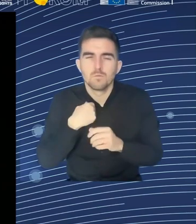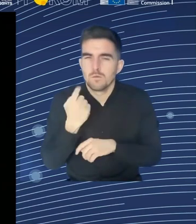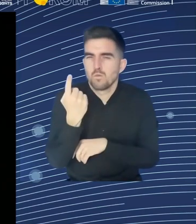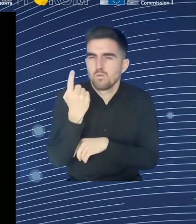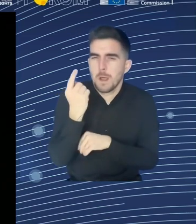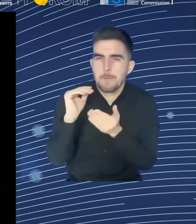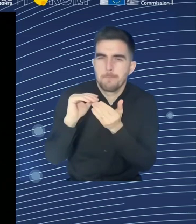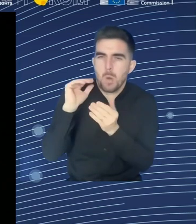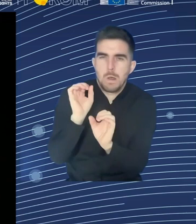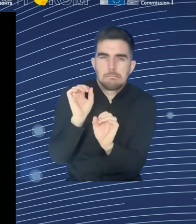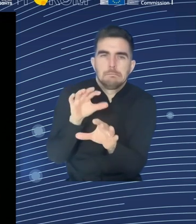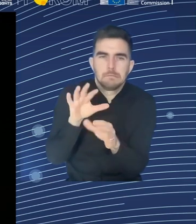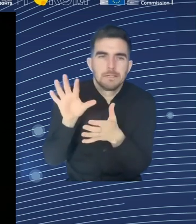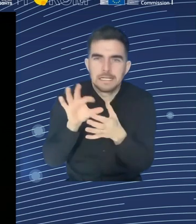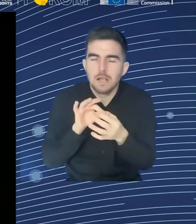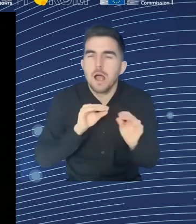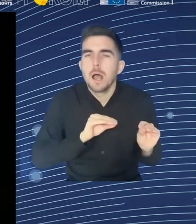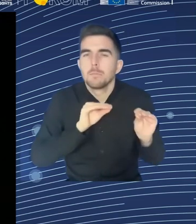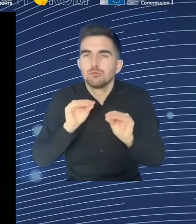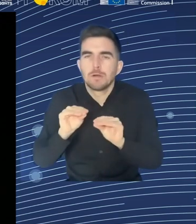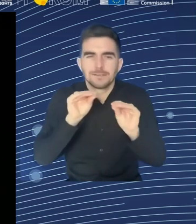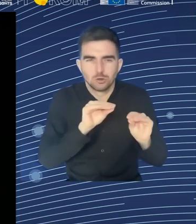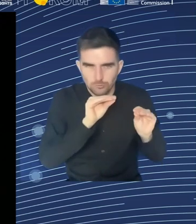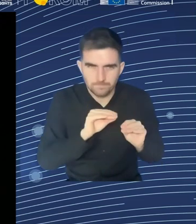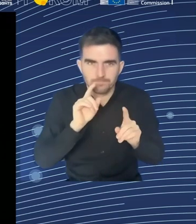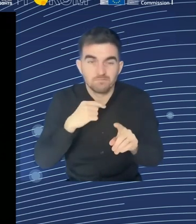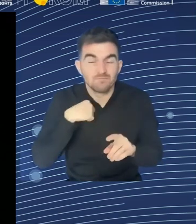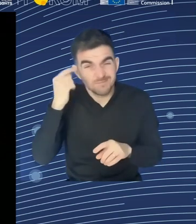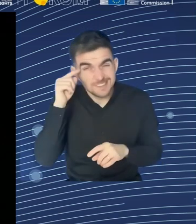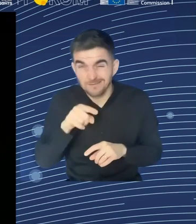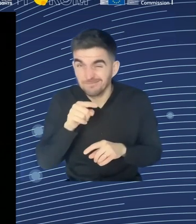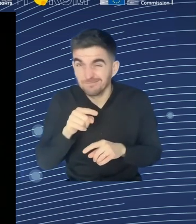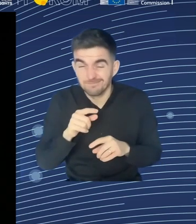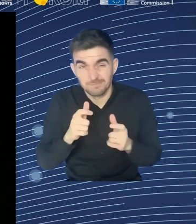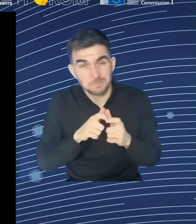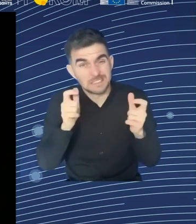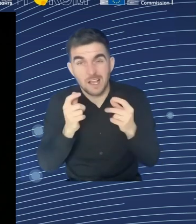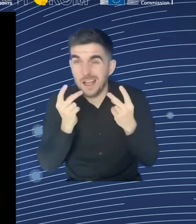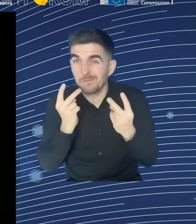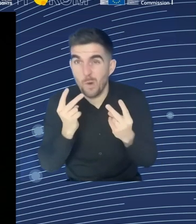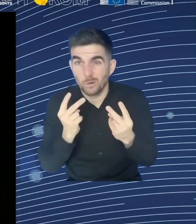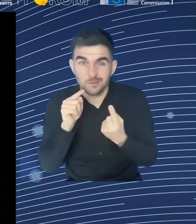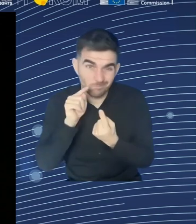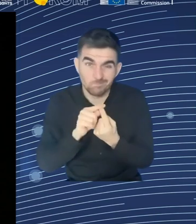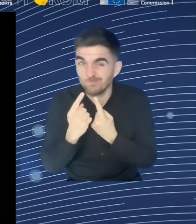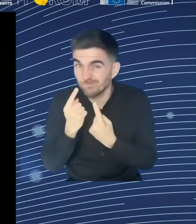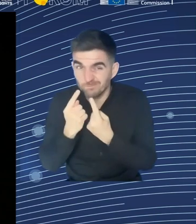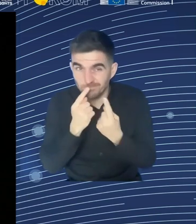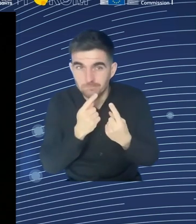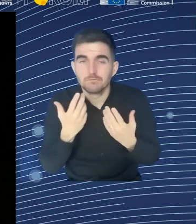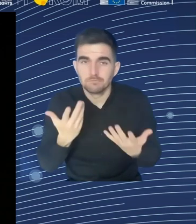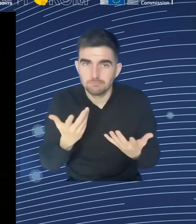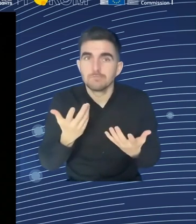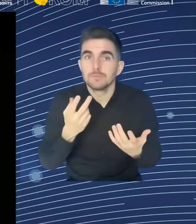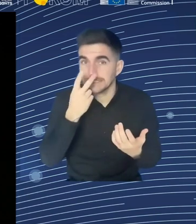countries in Europe of around 60 percent. And this is quite low. This is quite low compared to the overall